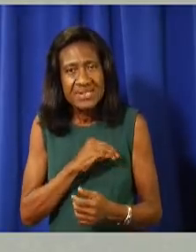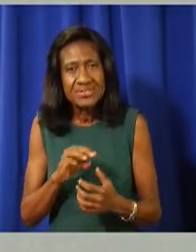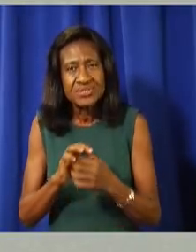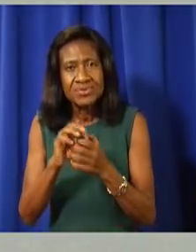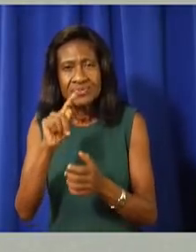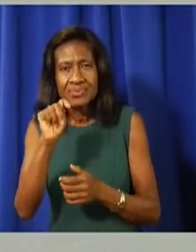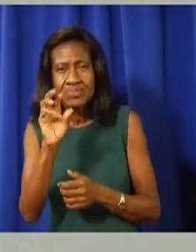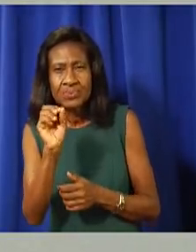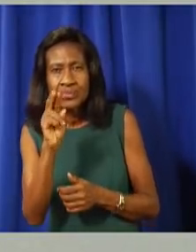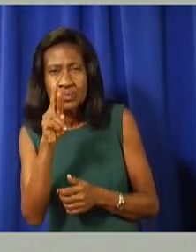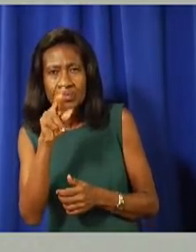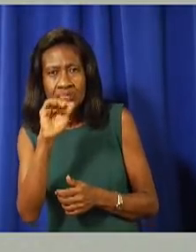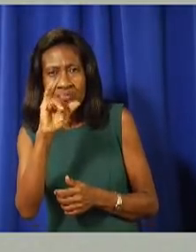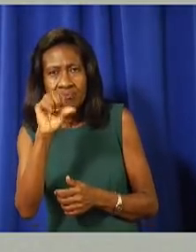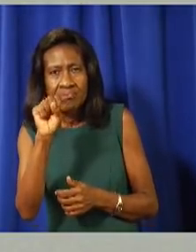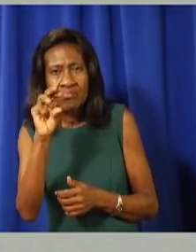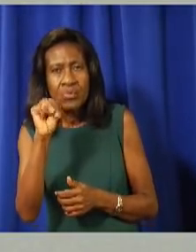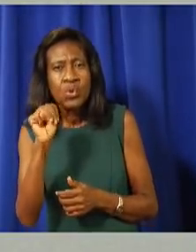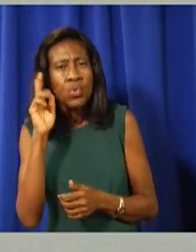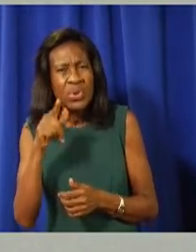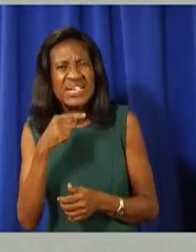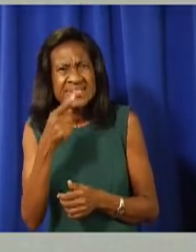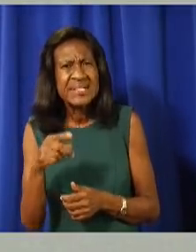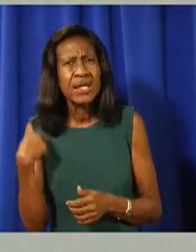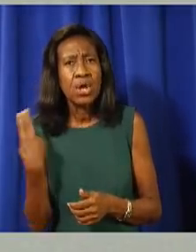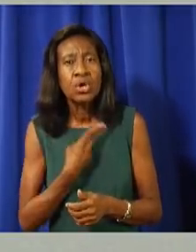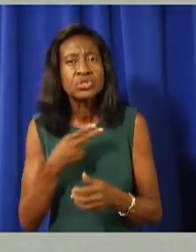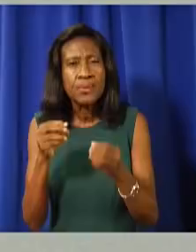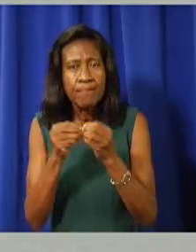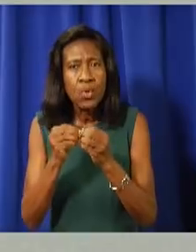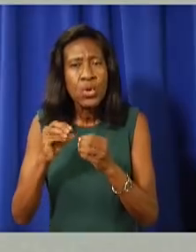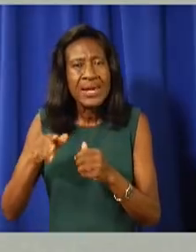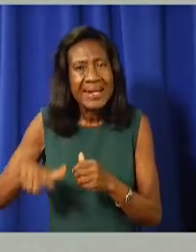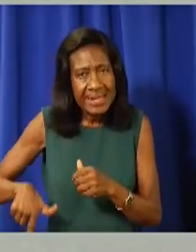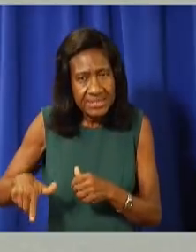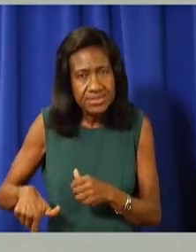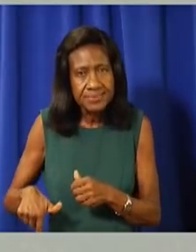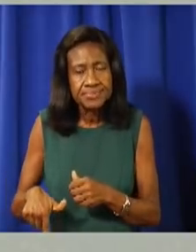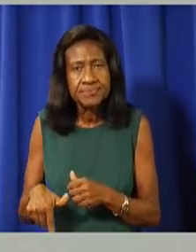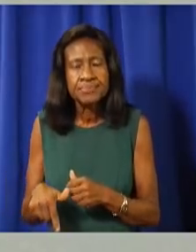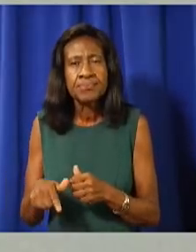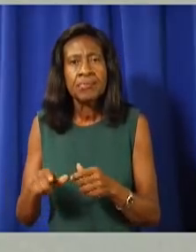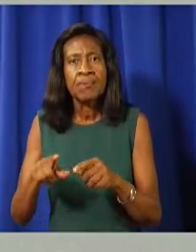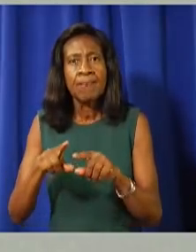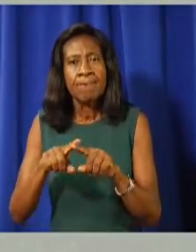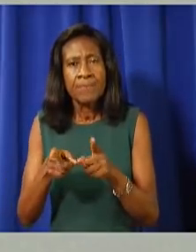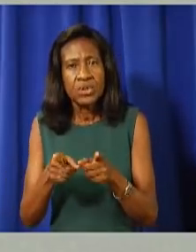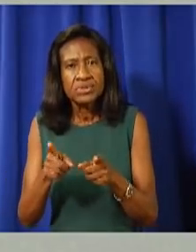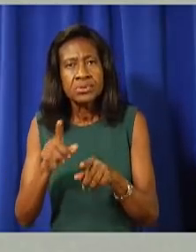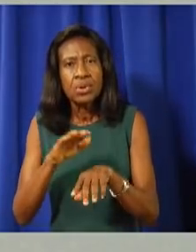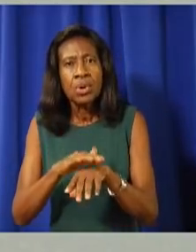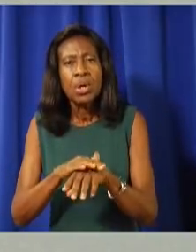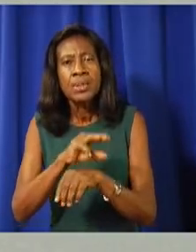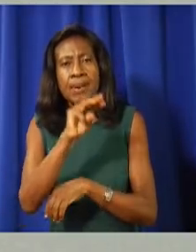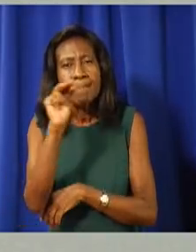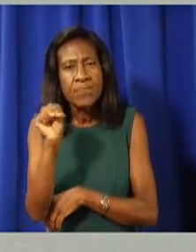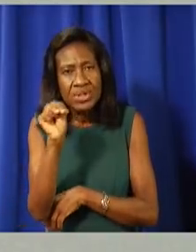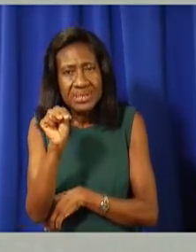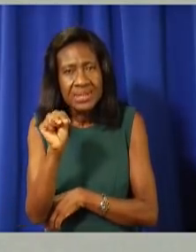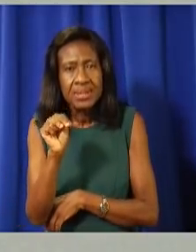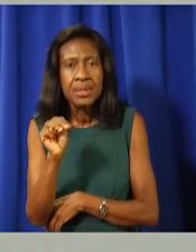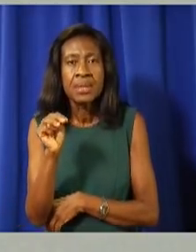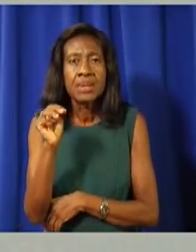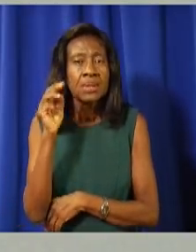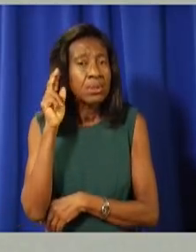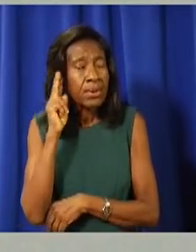three and what that involves. But that brings me to Monday's unsettling news of 24 new